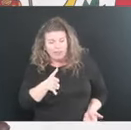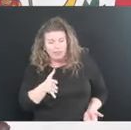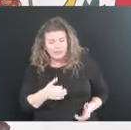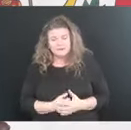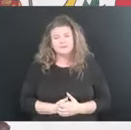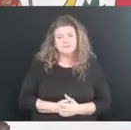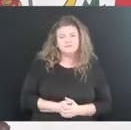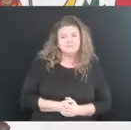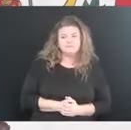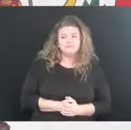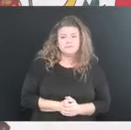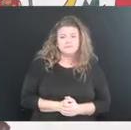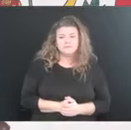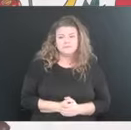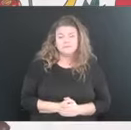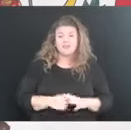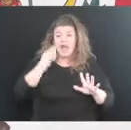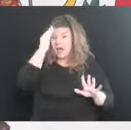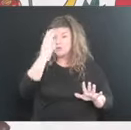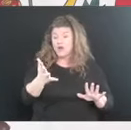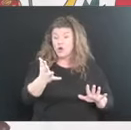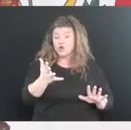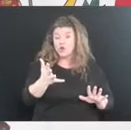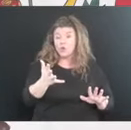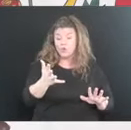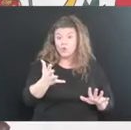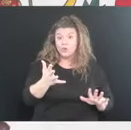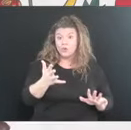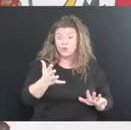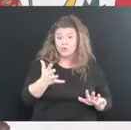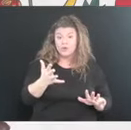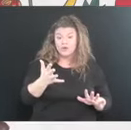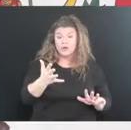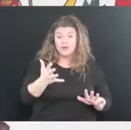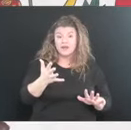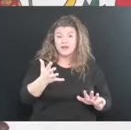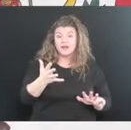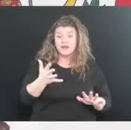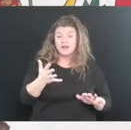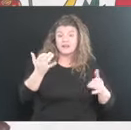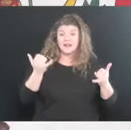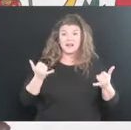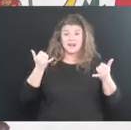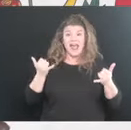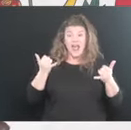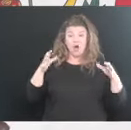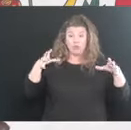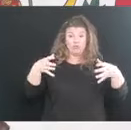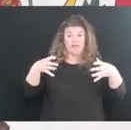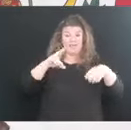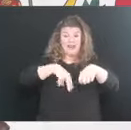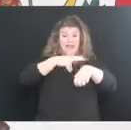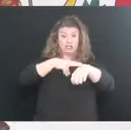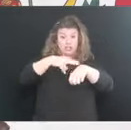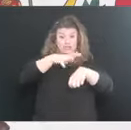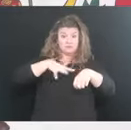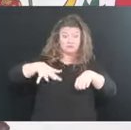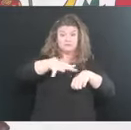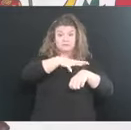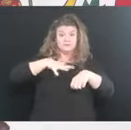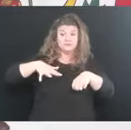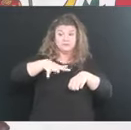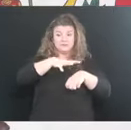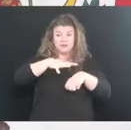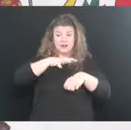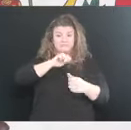know, uh, I would tell you that, uh, you know, the nation, the nation and, and, and